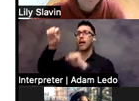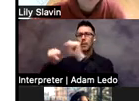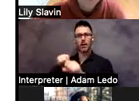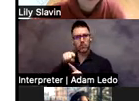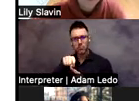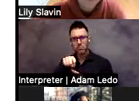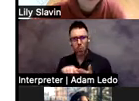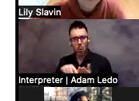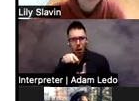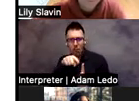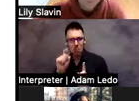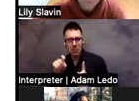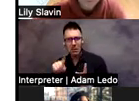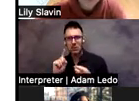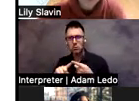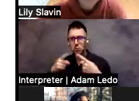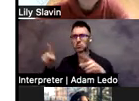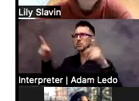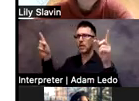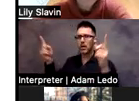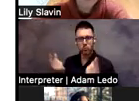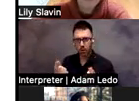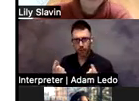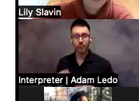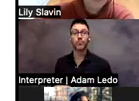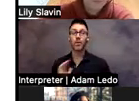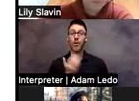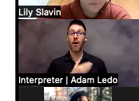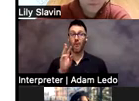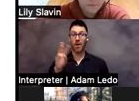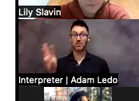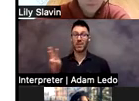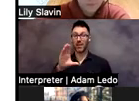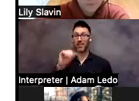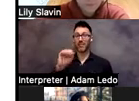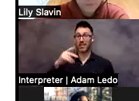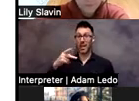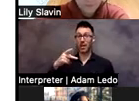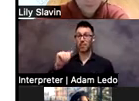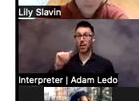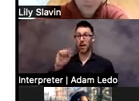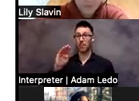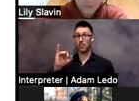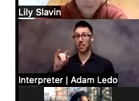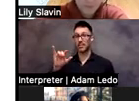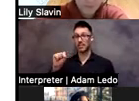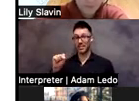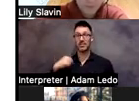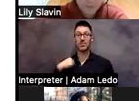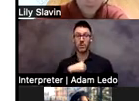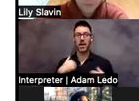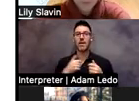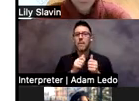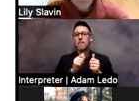we also on our website at Camp Abilities, we have a modification checklist. So all the sports that we do at our camp is a